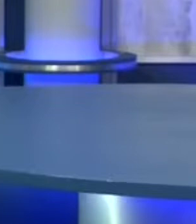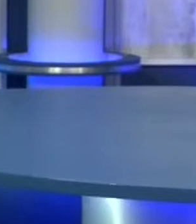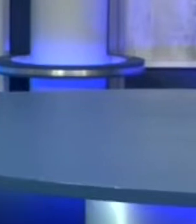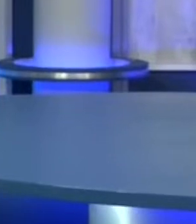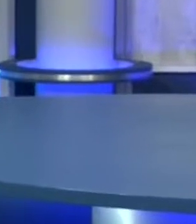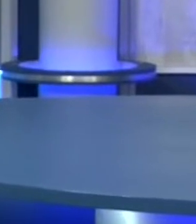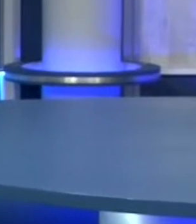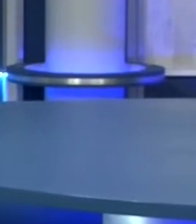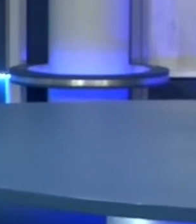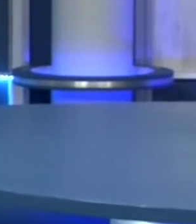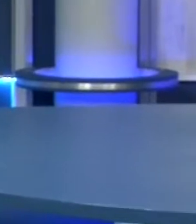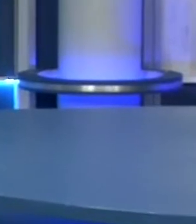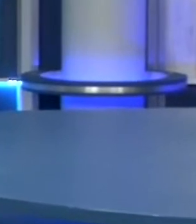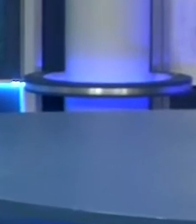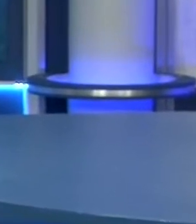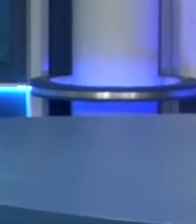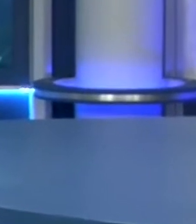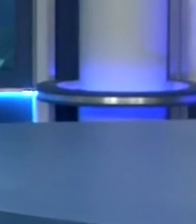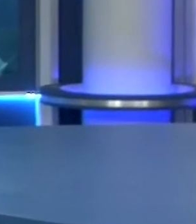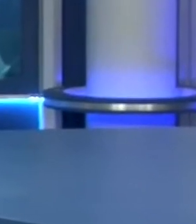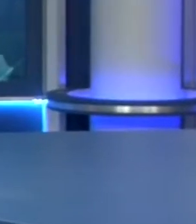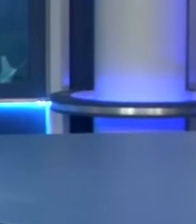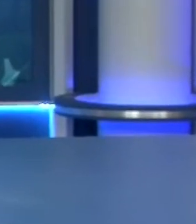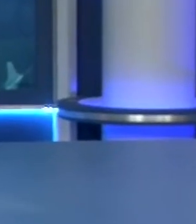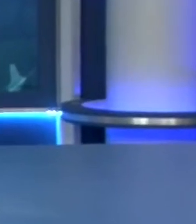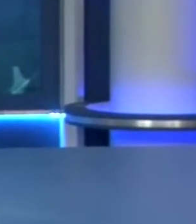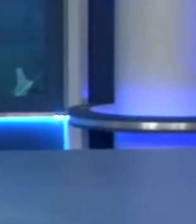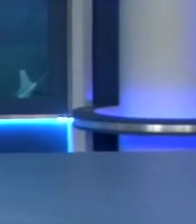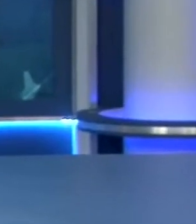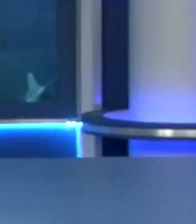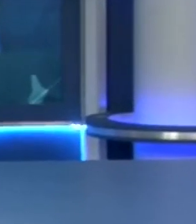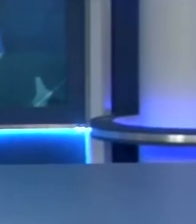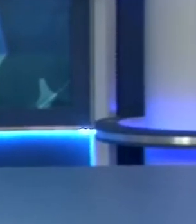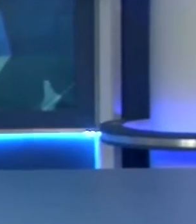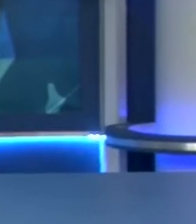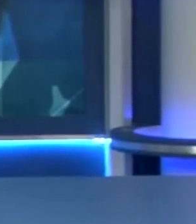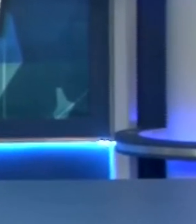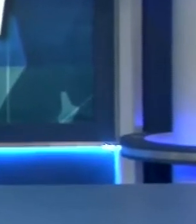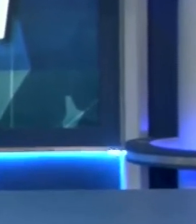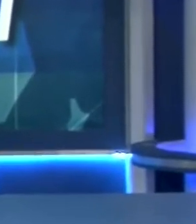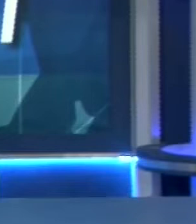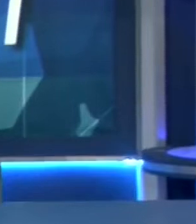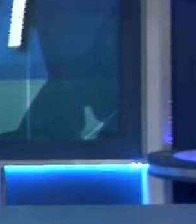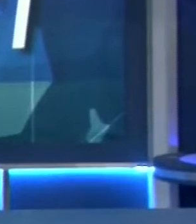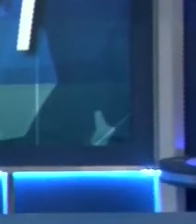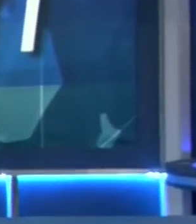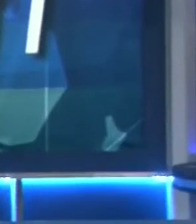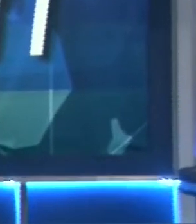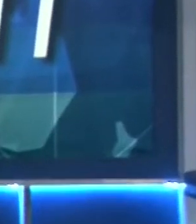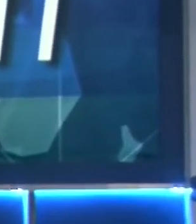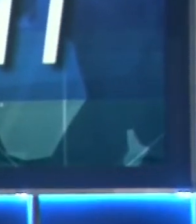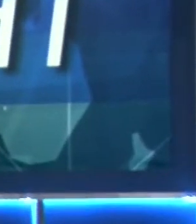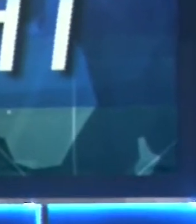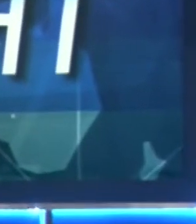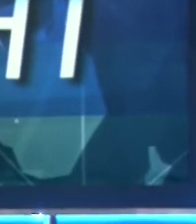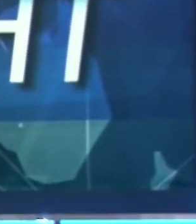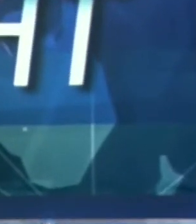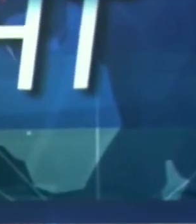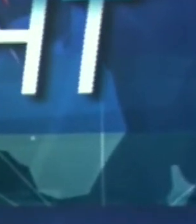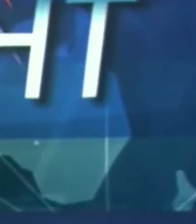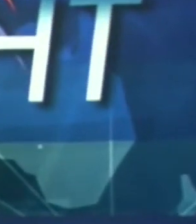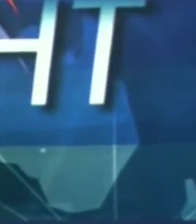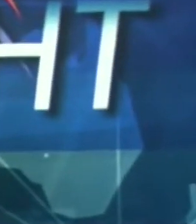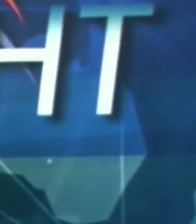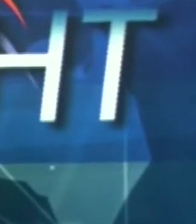officials are on the scene of a fire at bees recycling plant in boku st thomas fire officials tell cbc news the report of the blaze